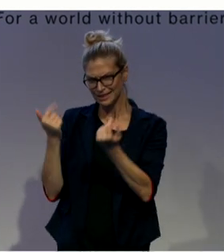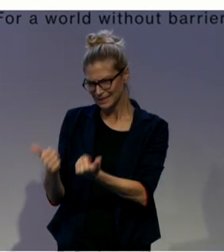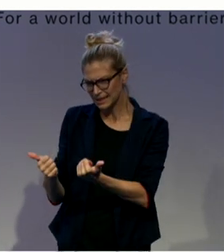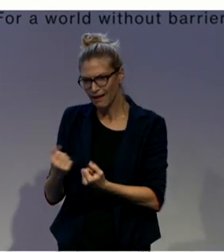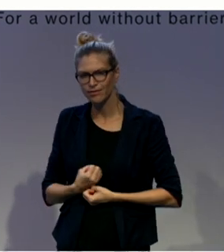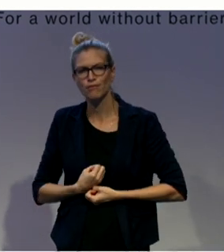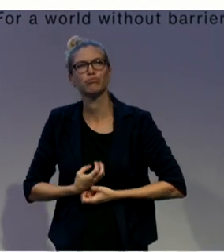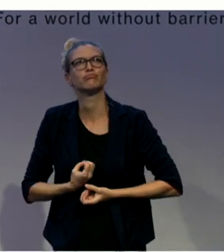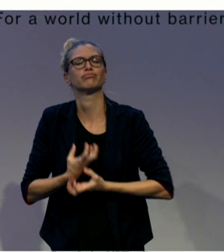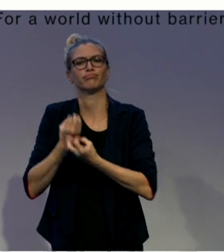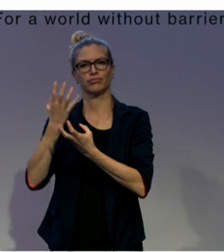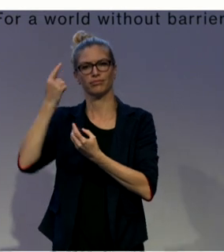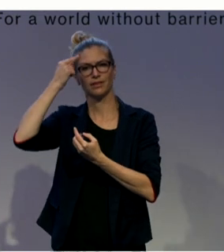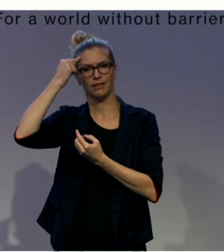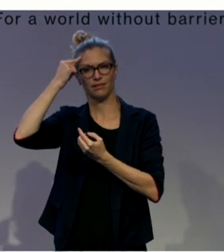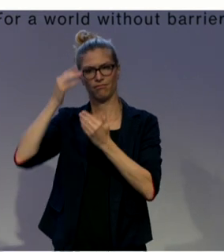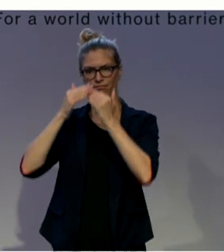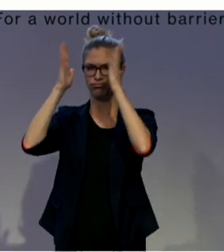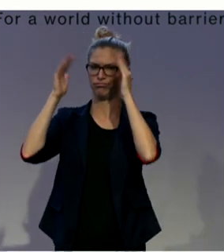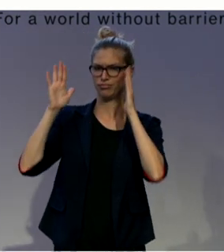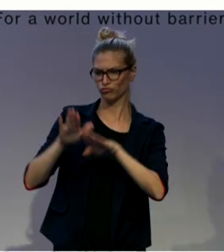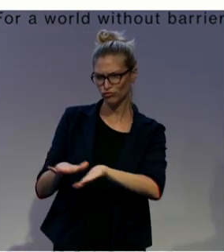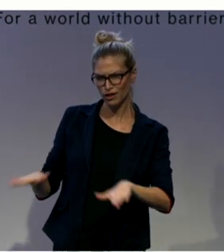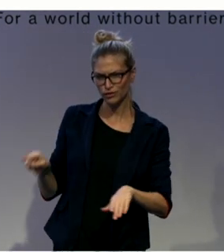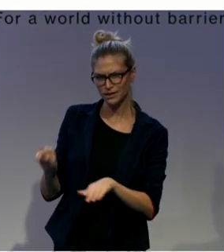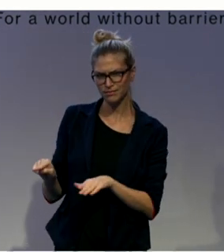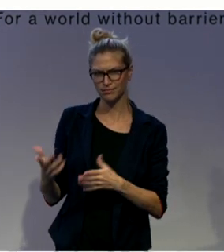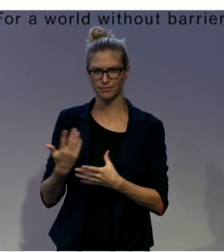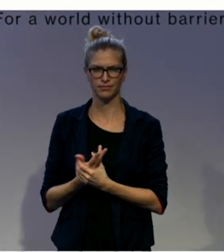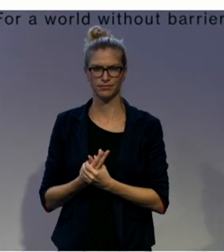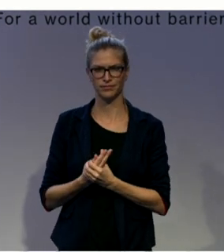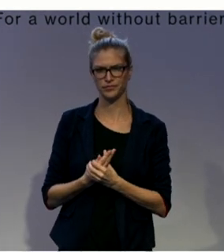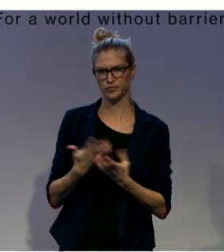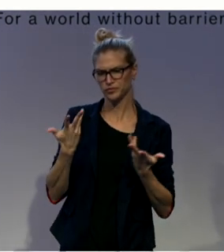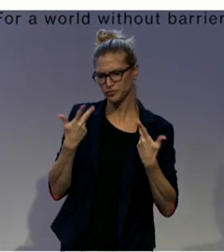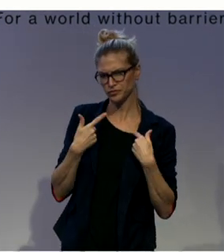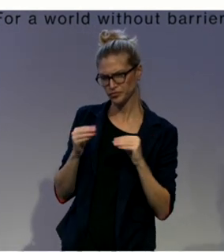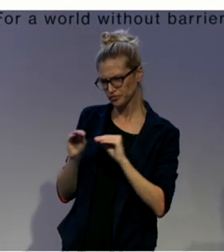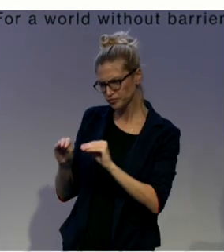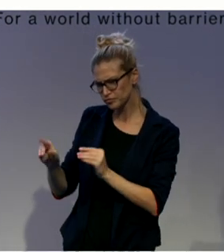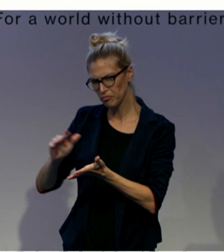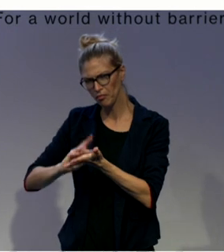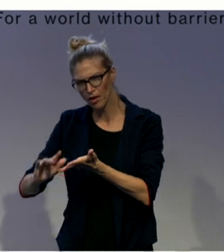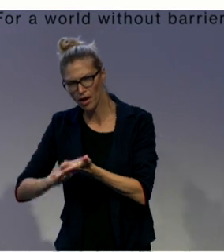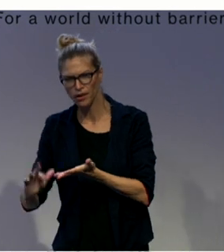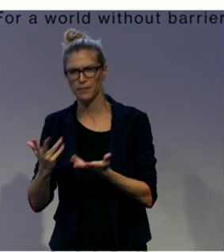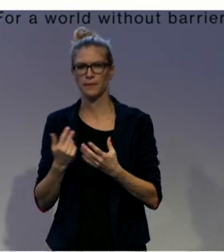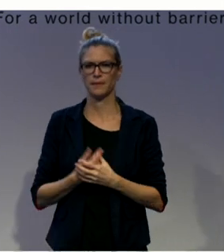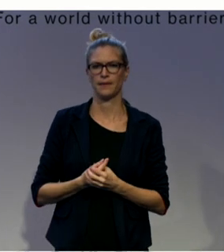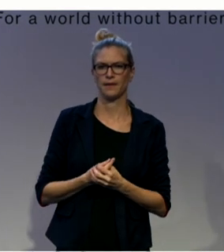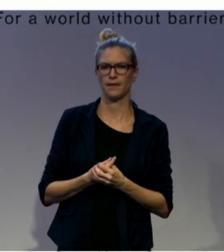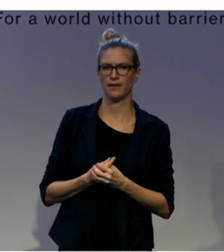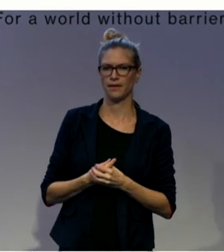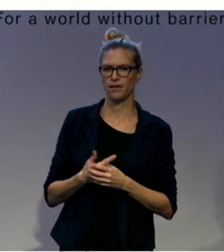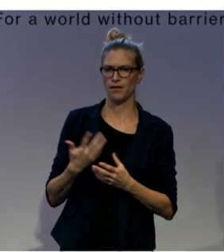to teach audio description to a class in which some students are blind, some others are deaf, and some